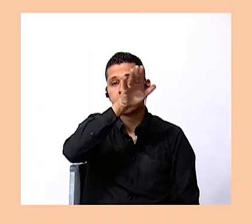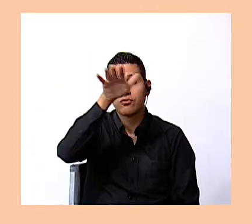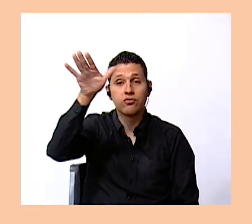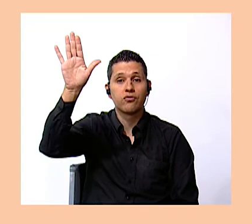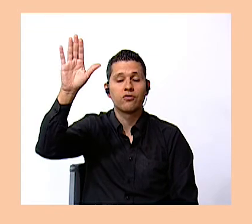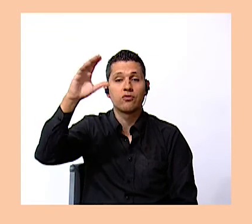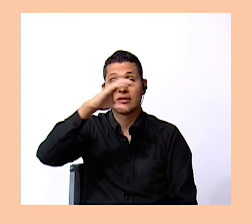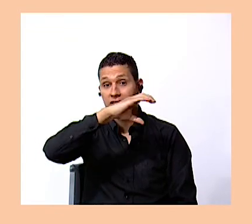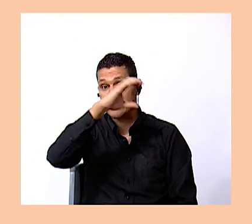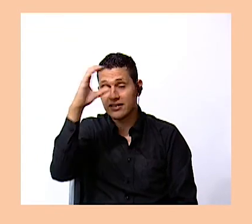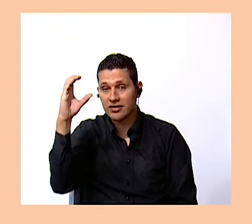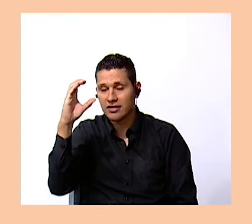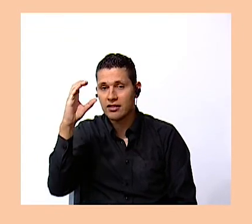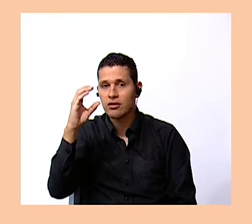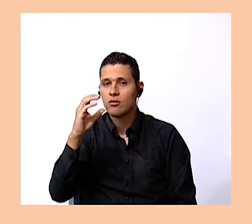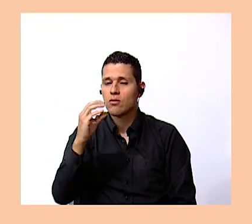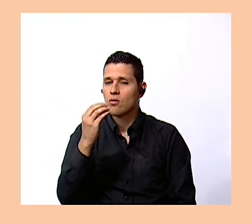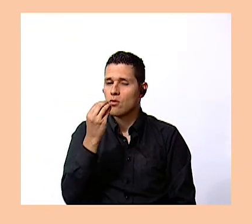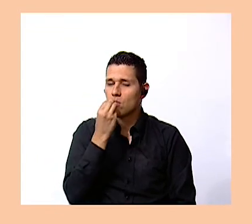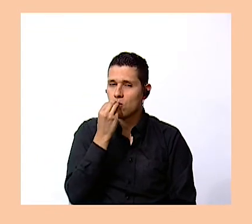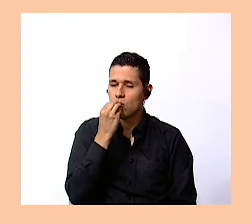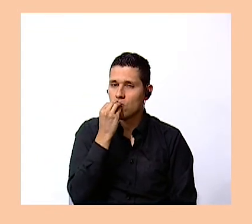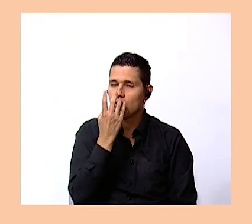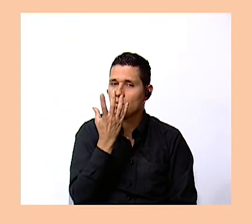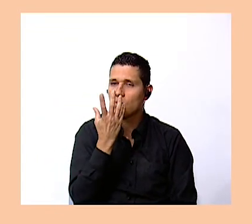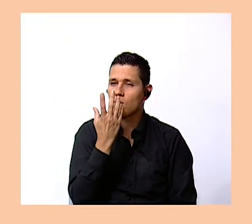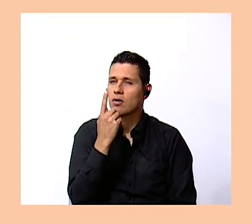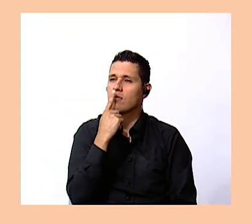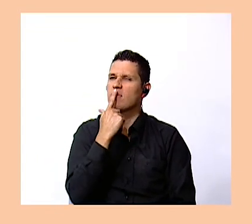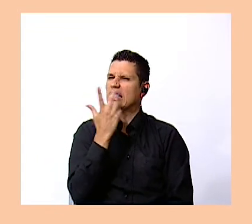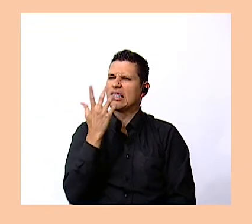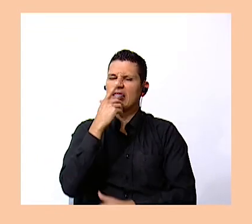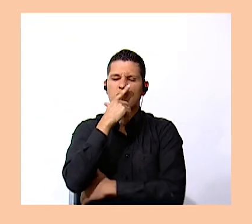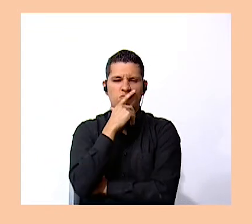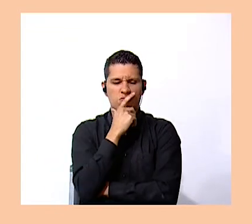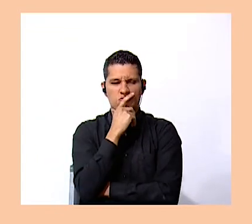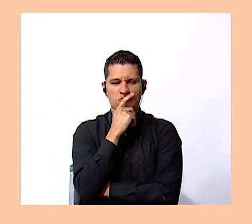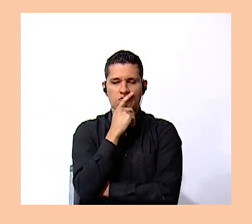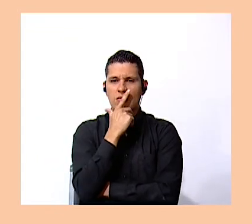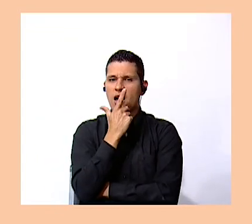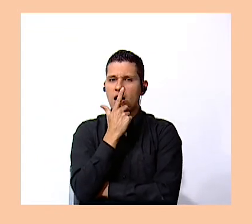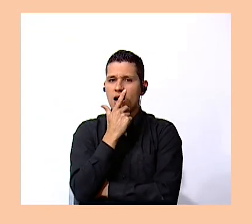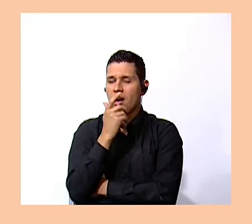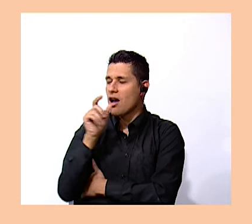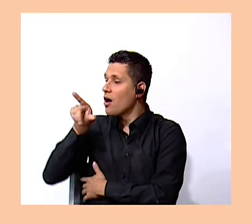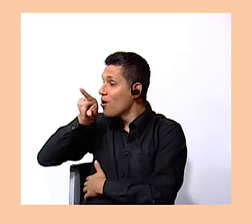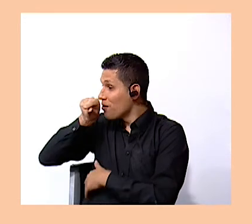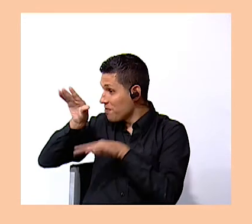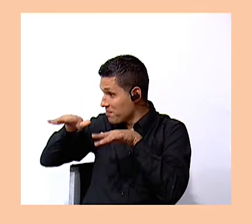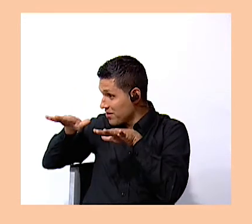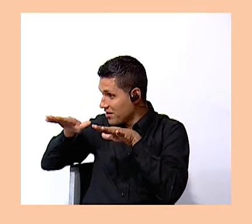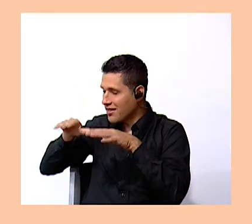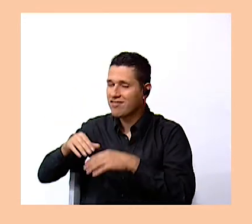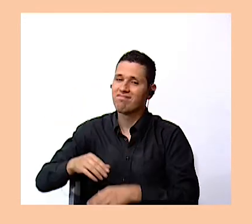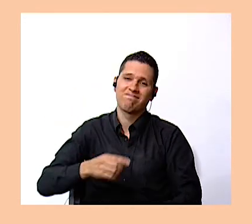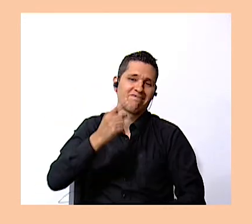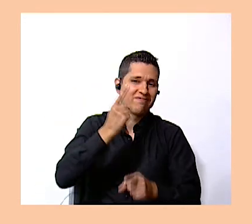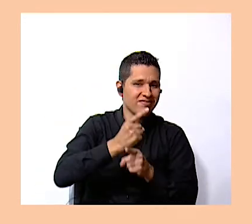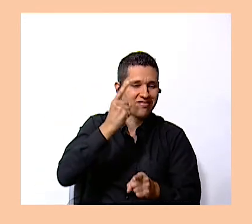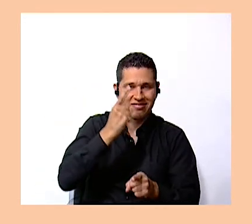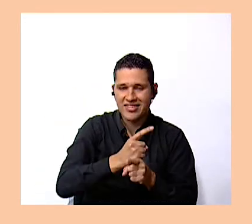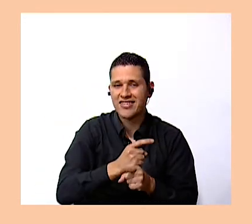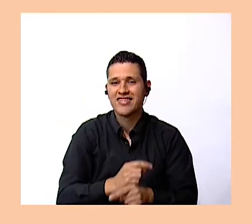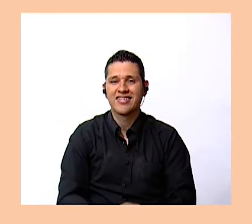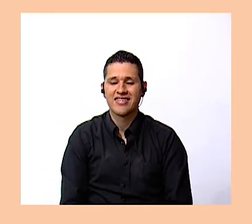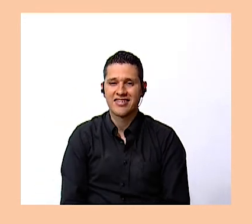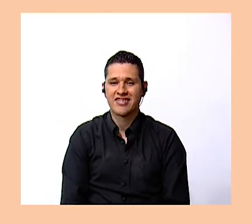food what am i let's see a bird yes let's see the answer correct